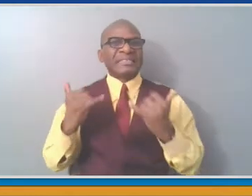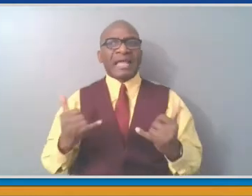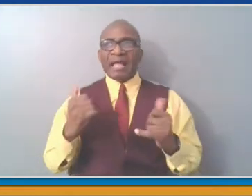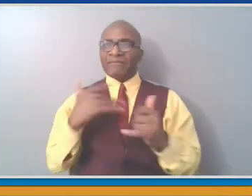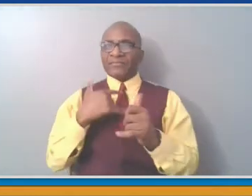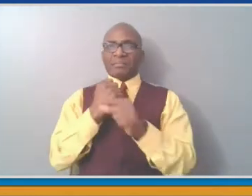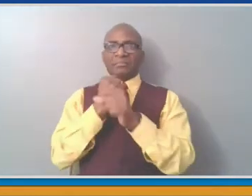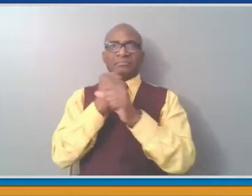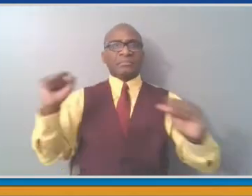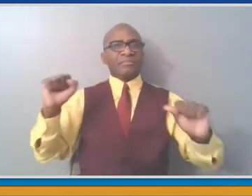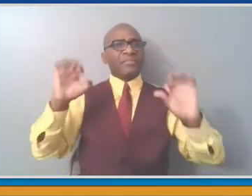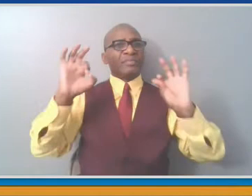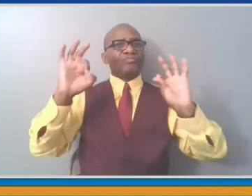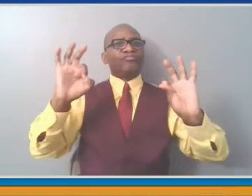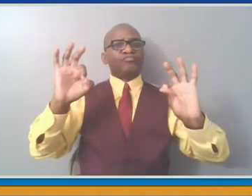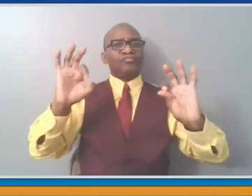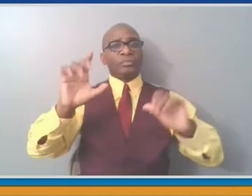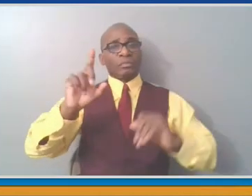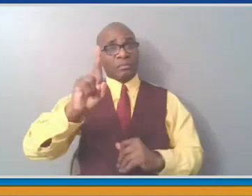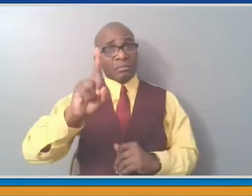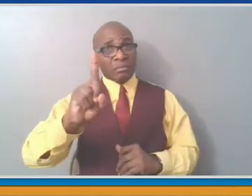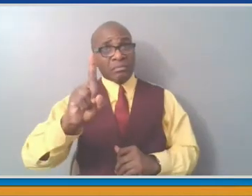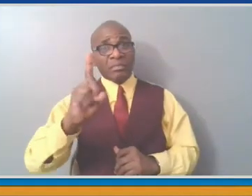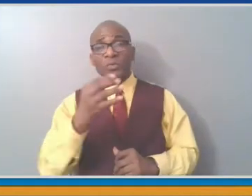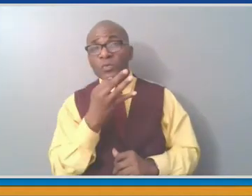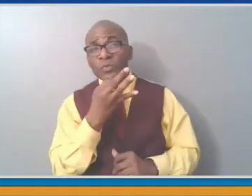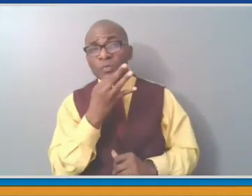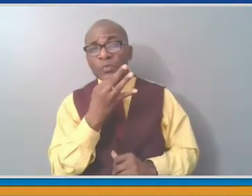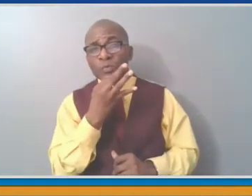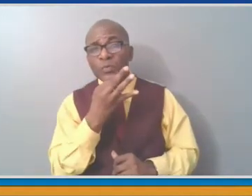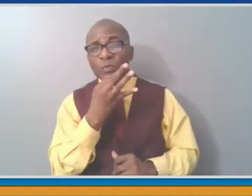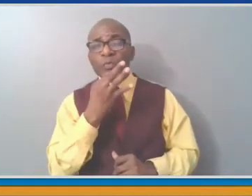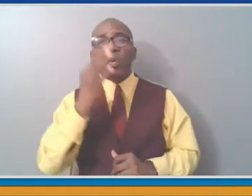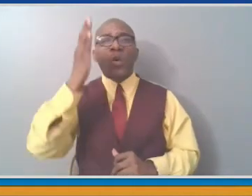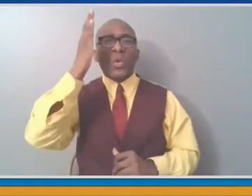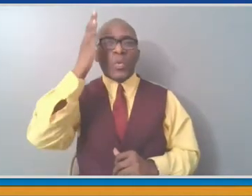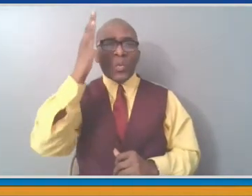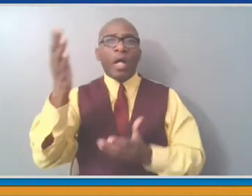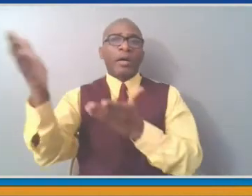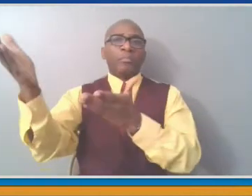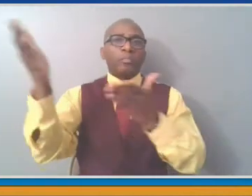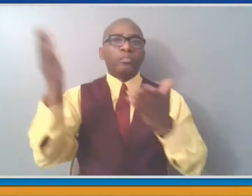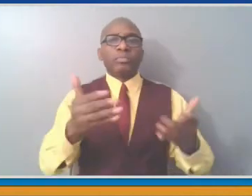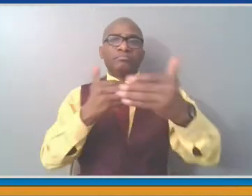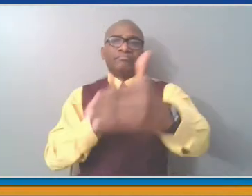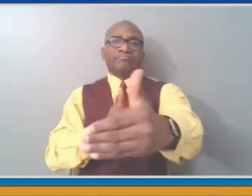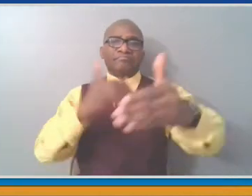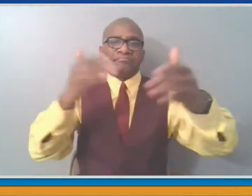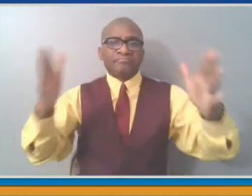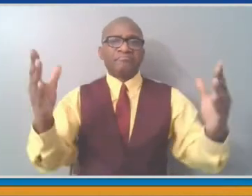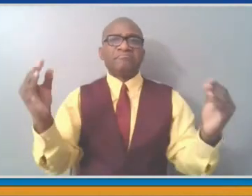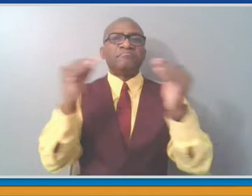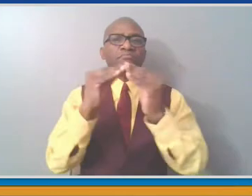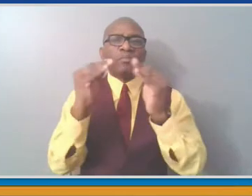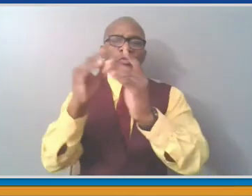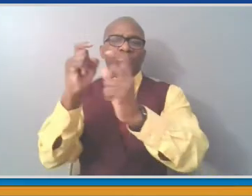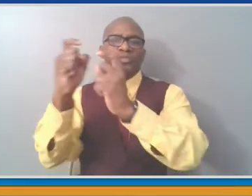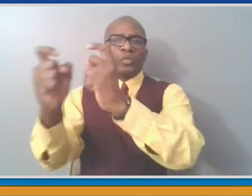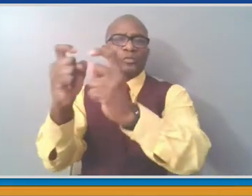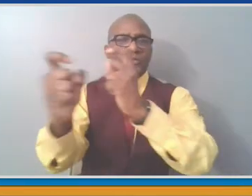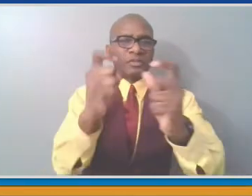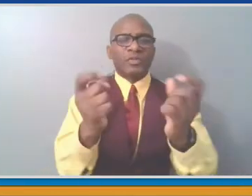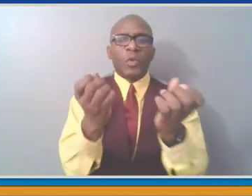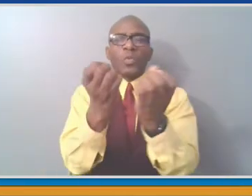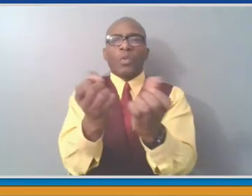that's coming up to the Leffel School, Westchester Torah Academy and Westchester Day School, the Yorktown Central School District,